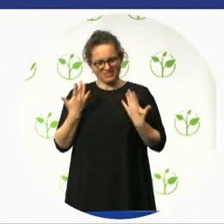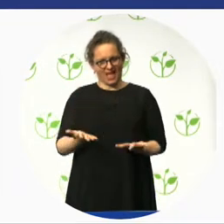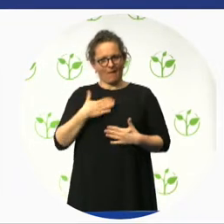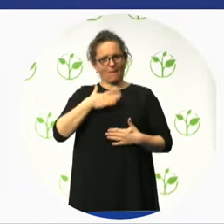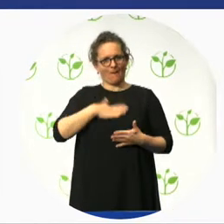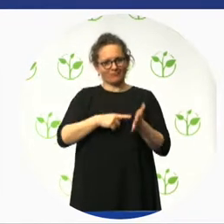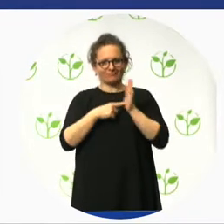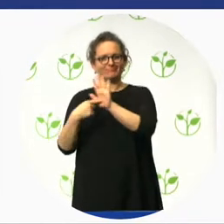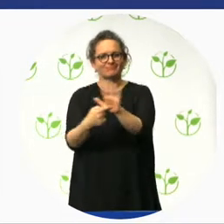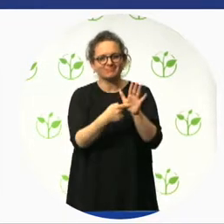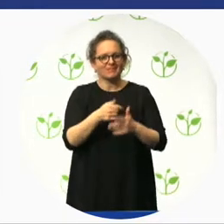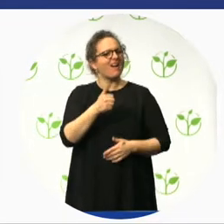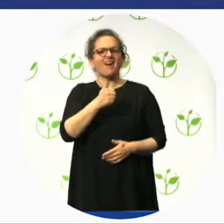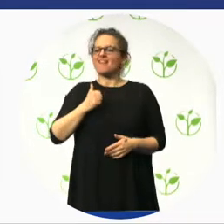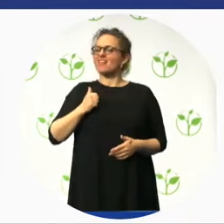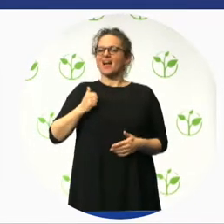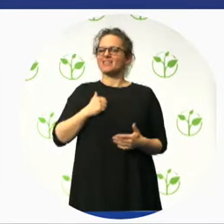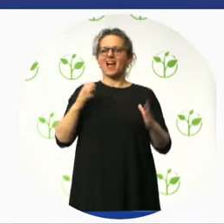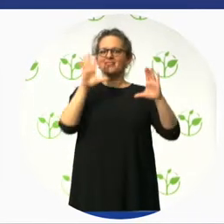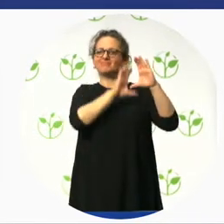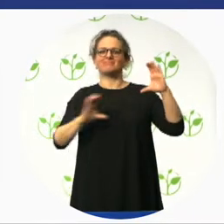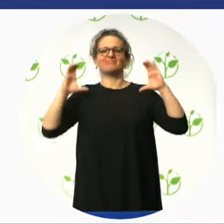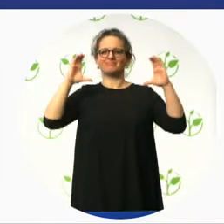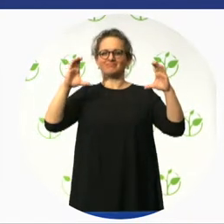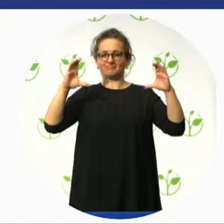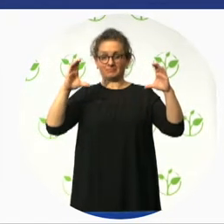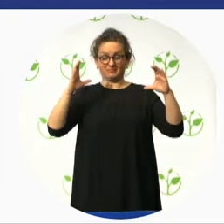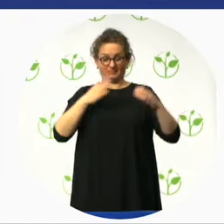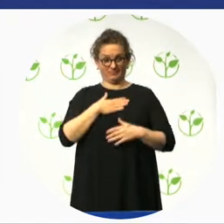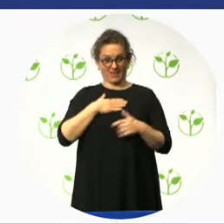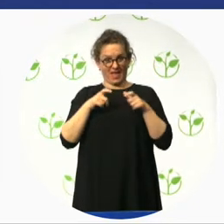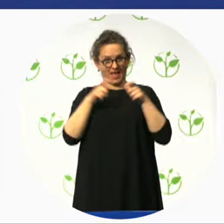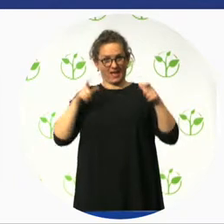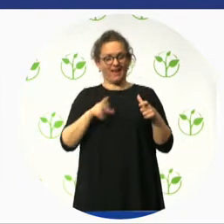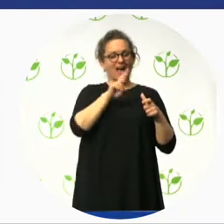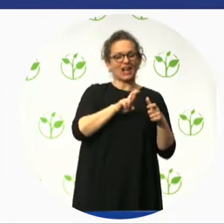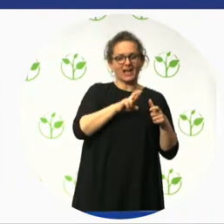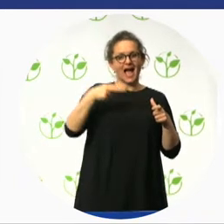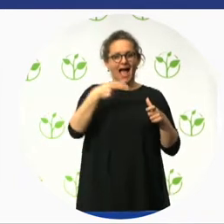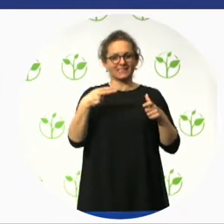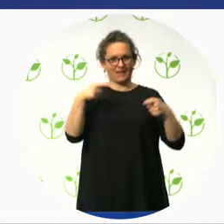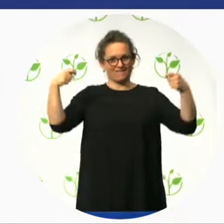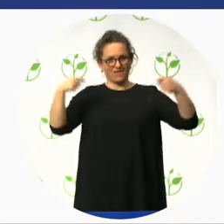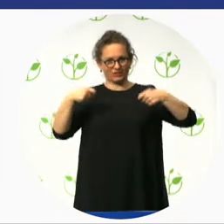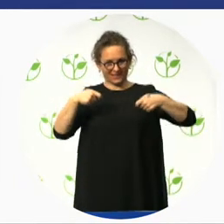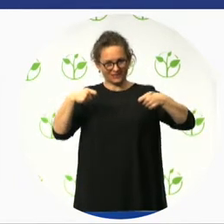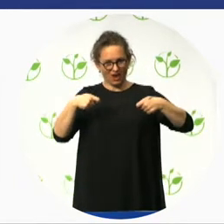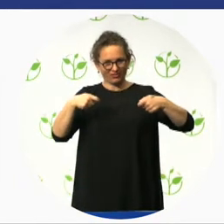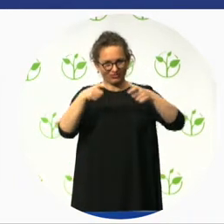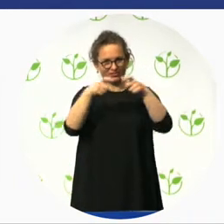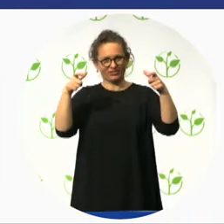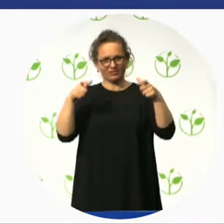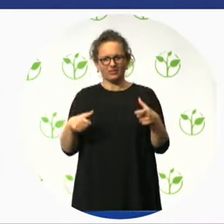The Rick Hansen Foundation was established about 30 years ago with Rick Hansen, who is now a well-known Canadian,